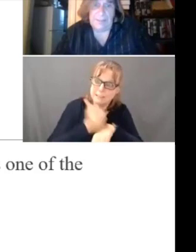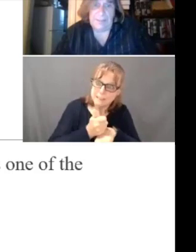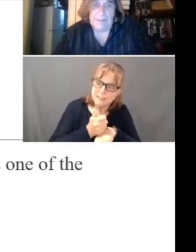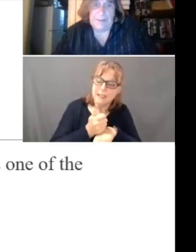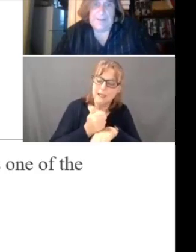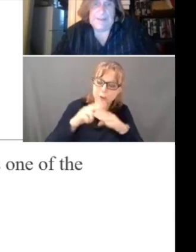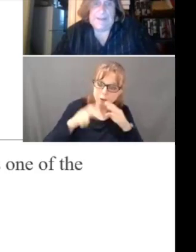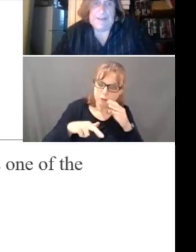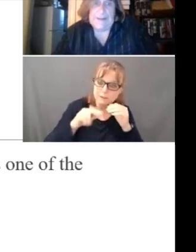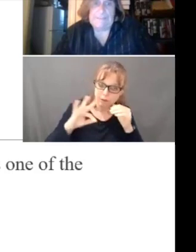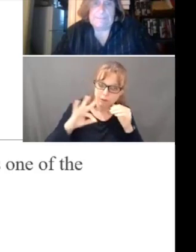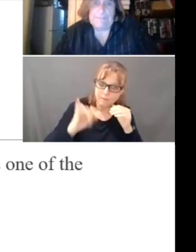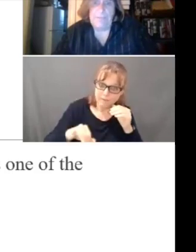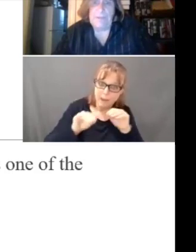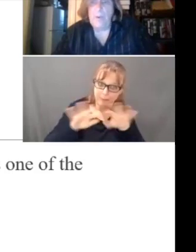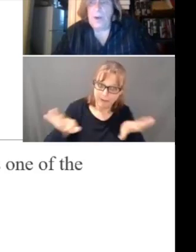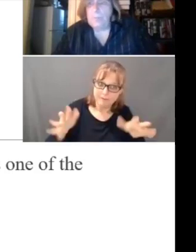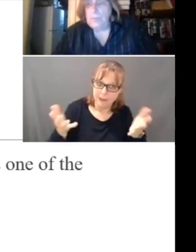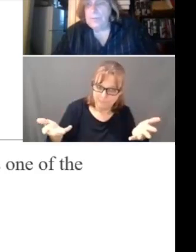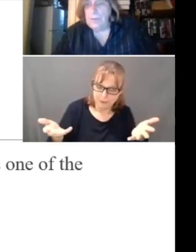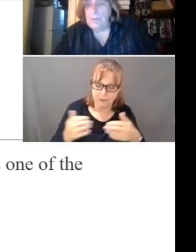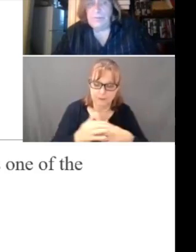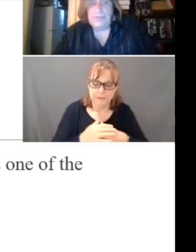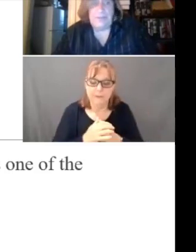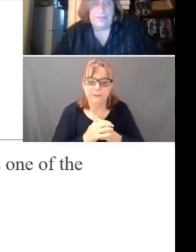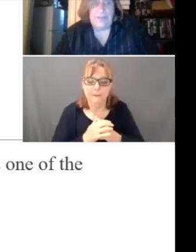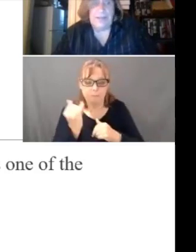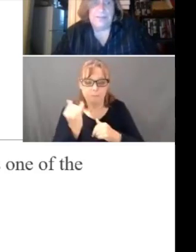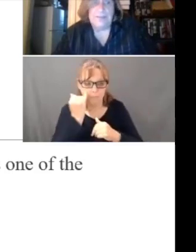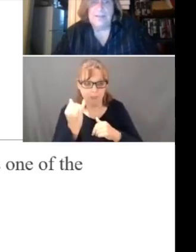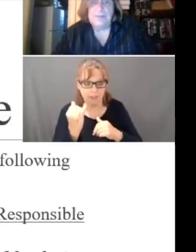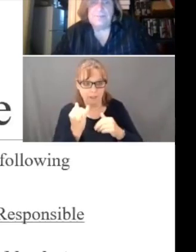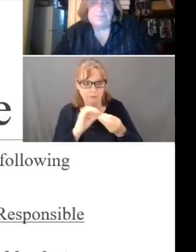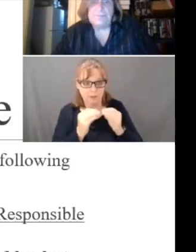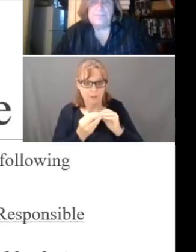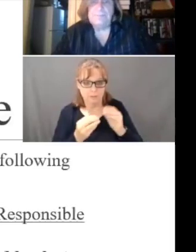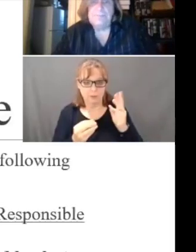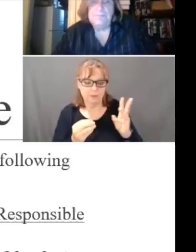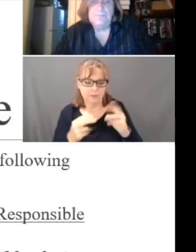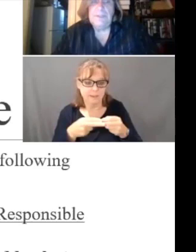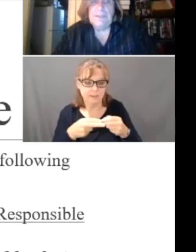pandemic. If we can go on with number six, slide six.